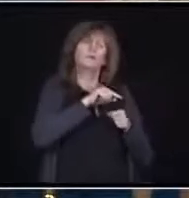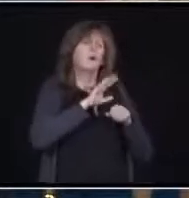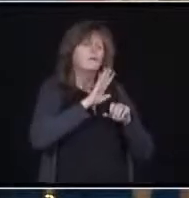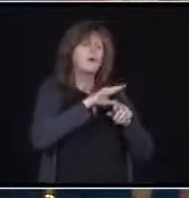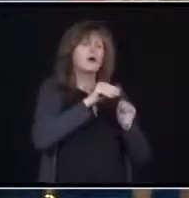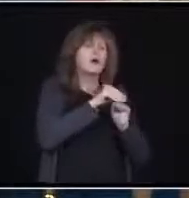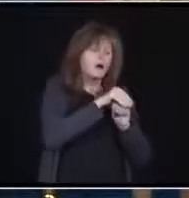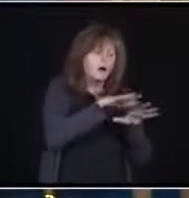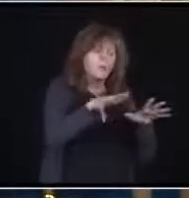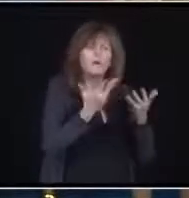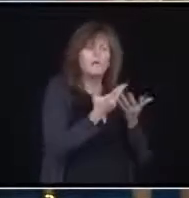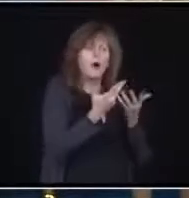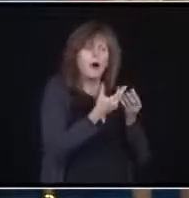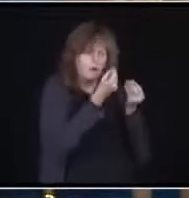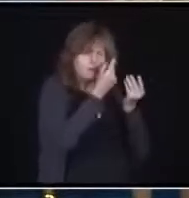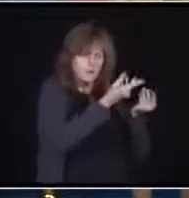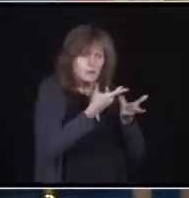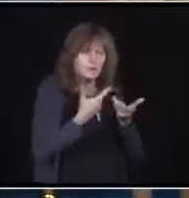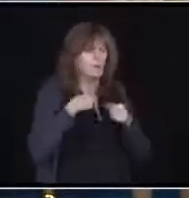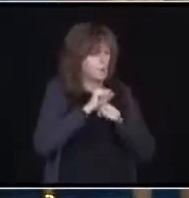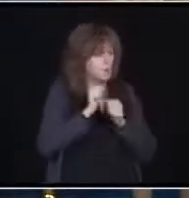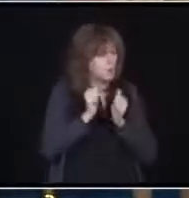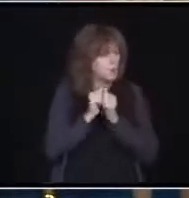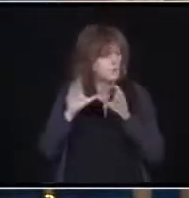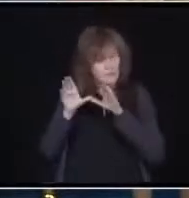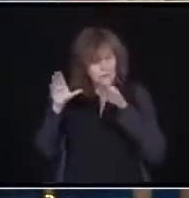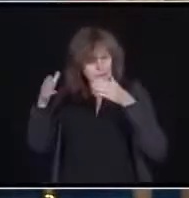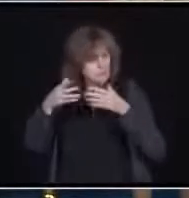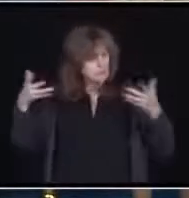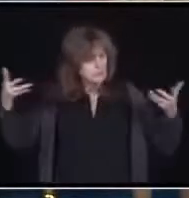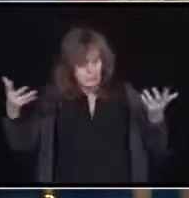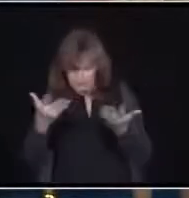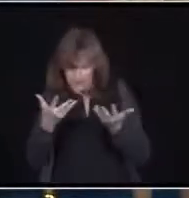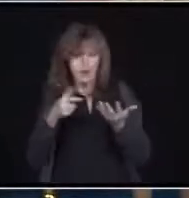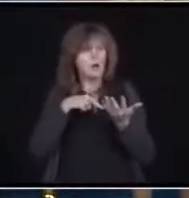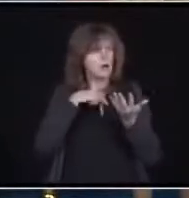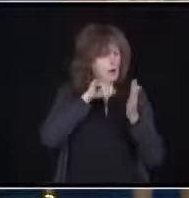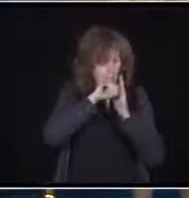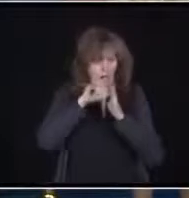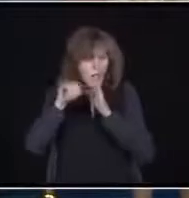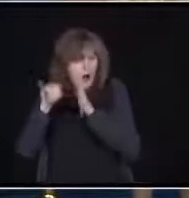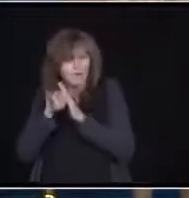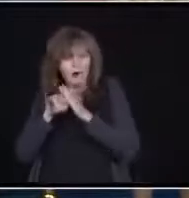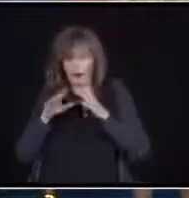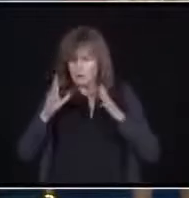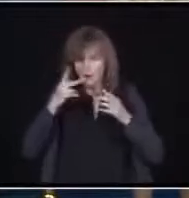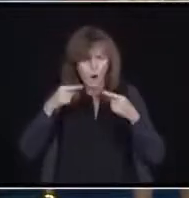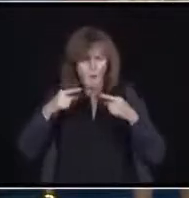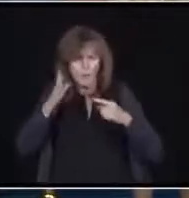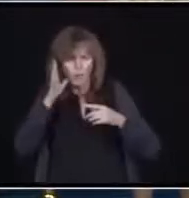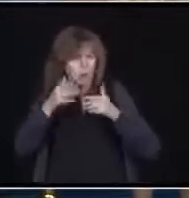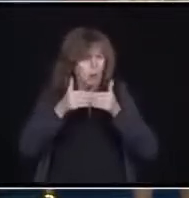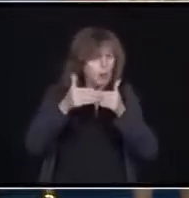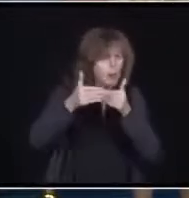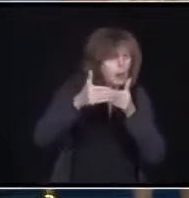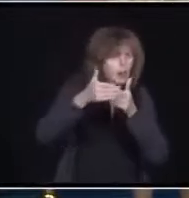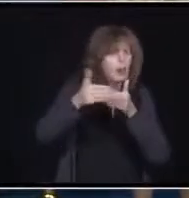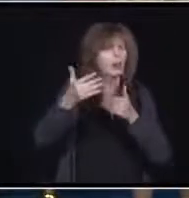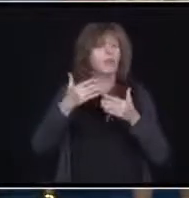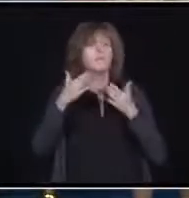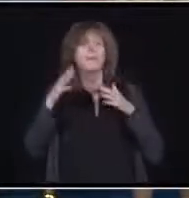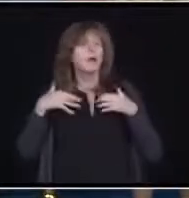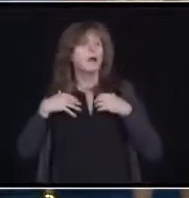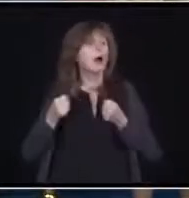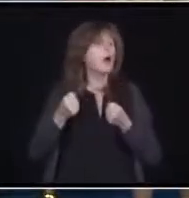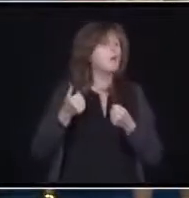team and outbreaks, as well as with Dr. Heyer, to identify any trends or directions. And that's what our public health measures table, if there was a concern to do